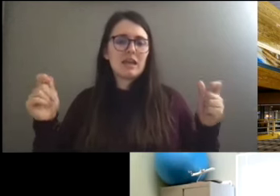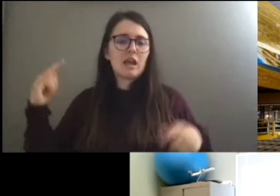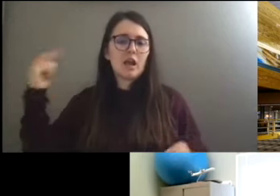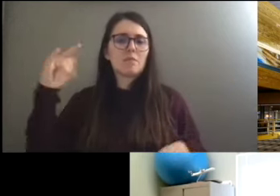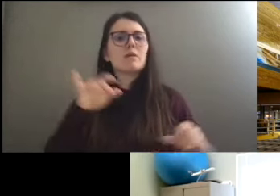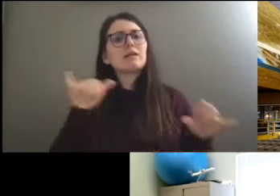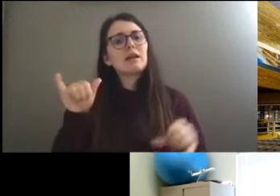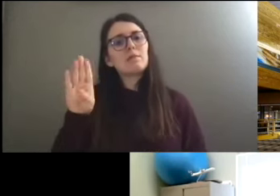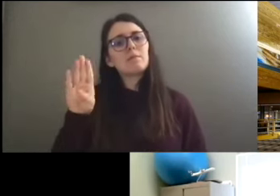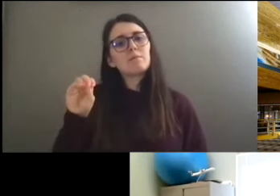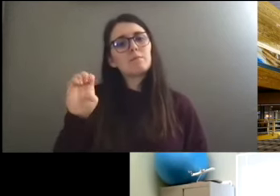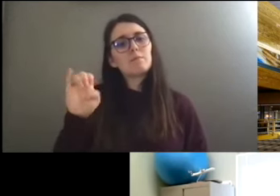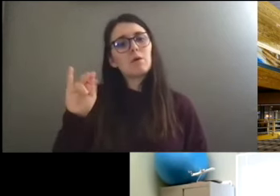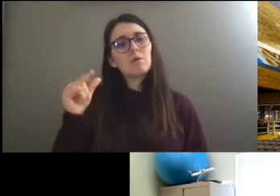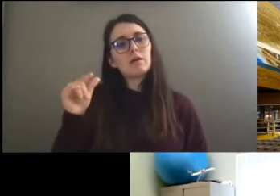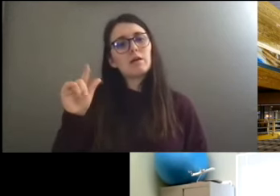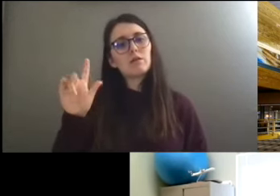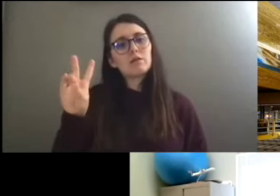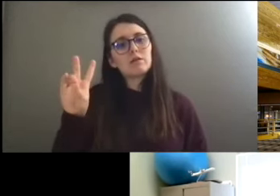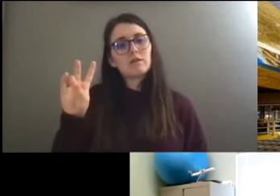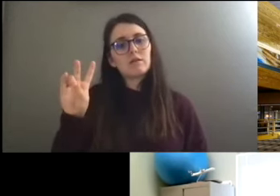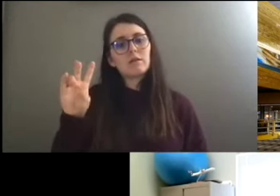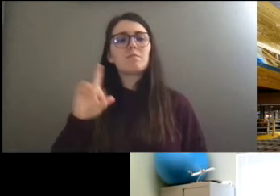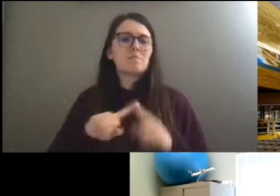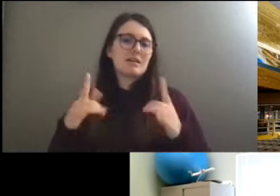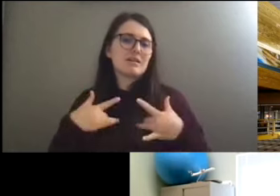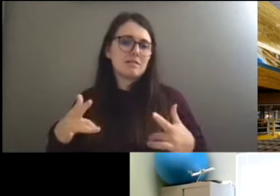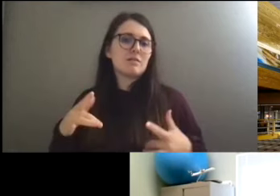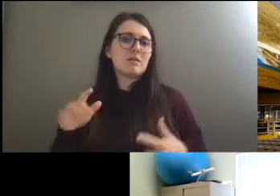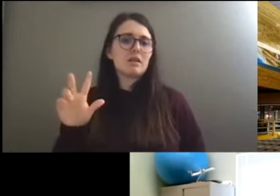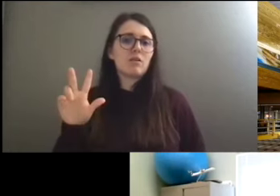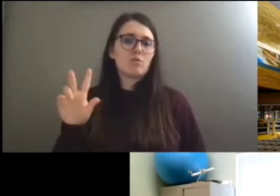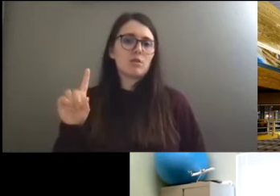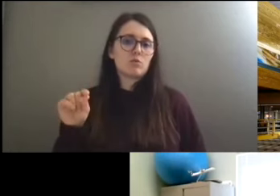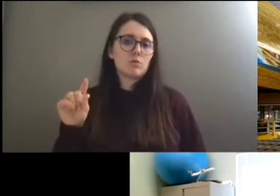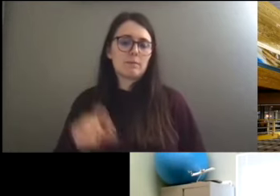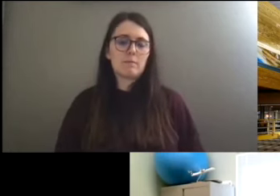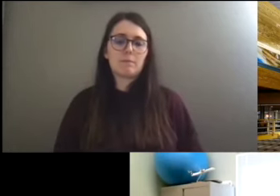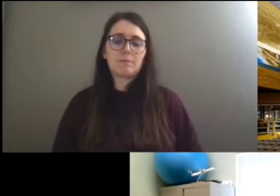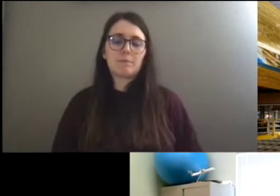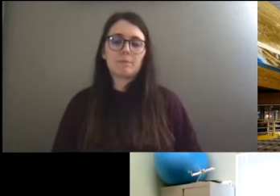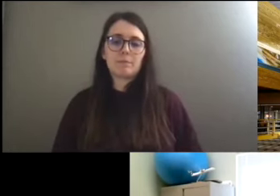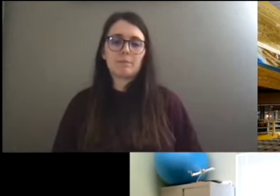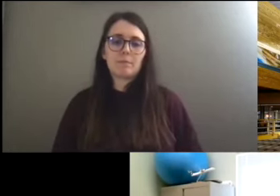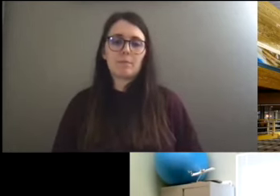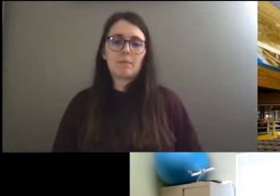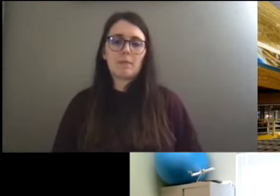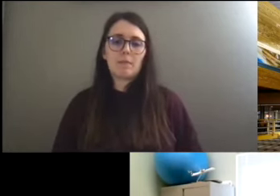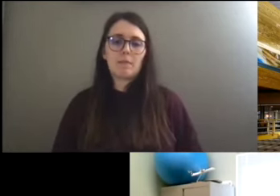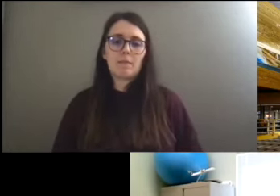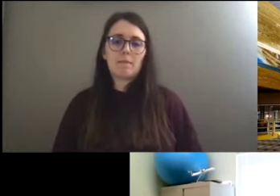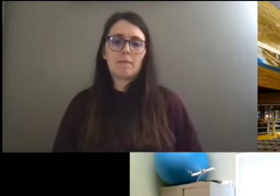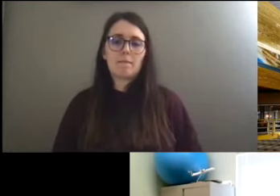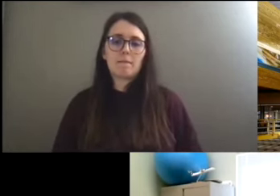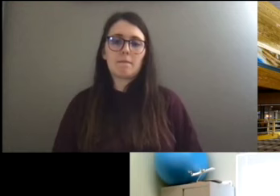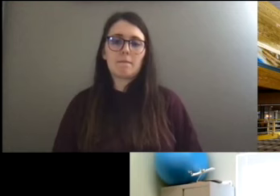days it's a 737 or a 320. Um, and also, um, my, my sister might have a question too.